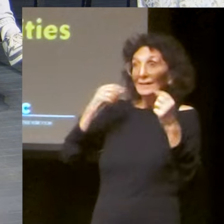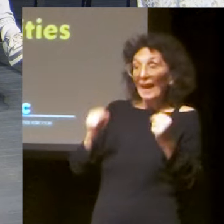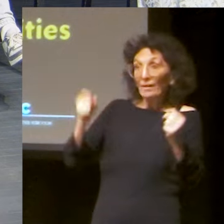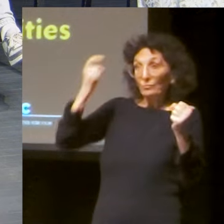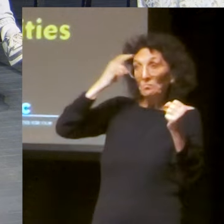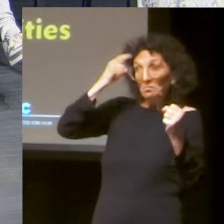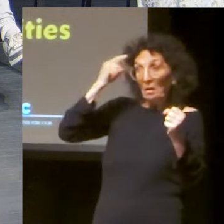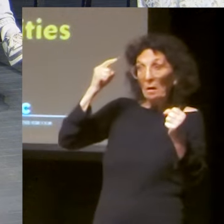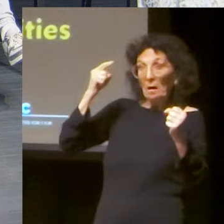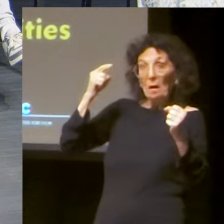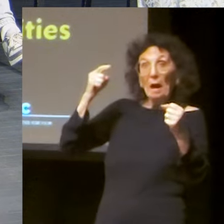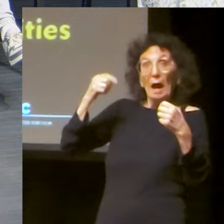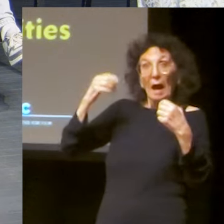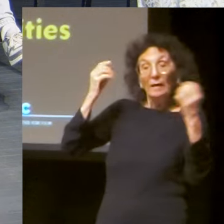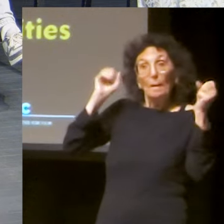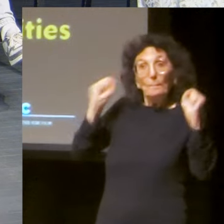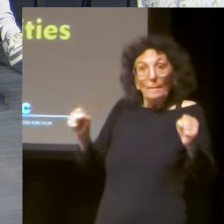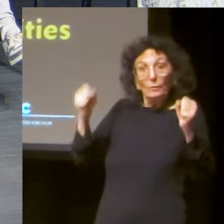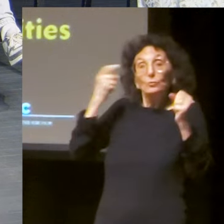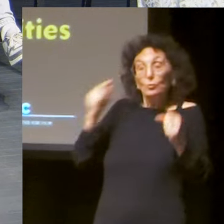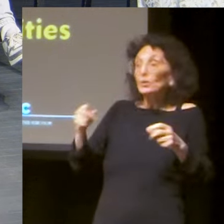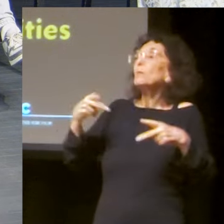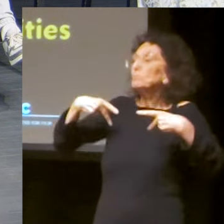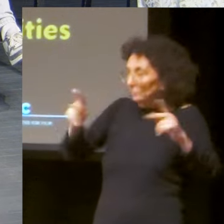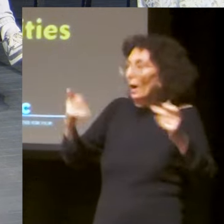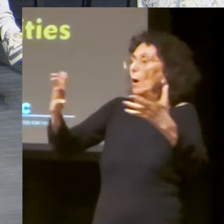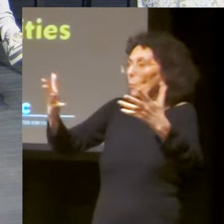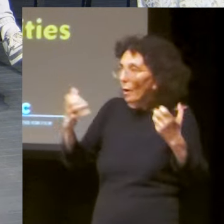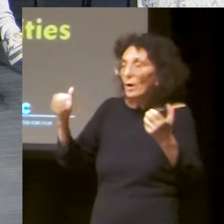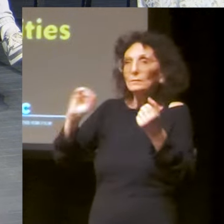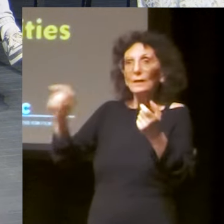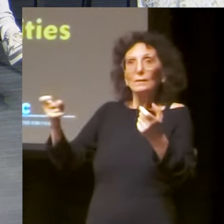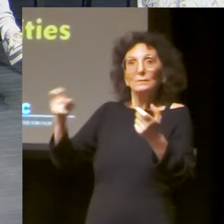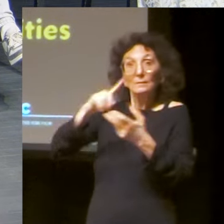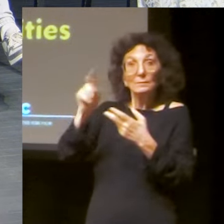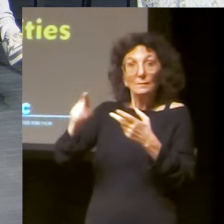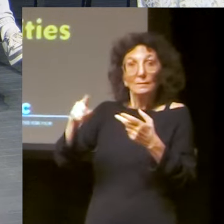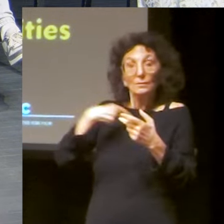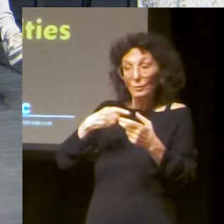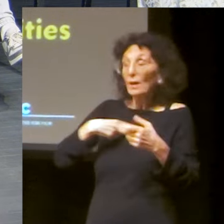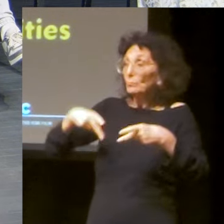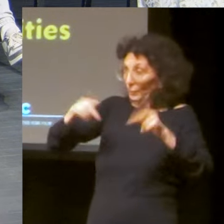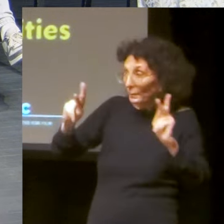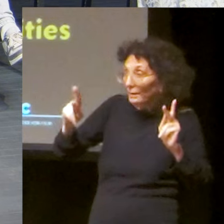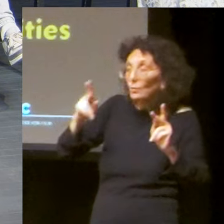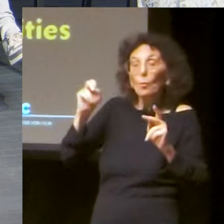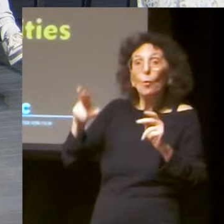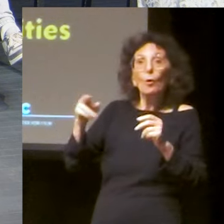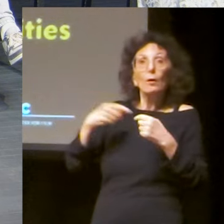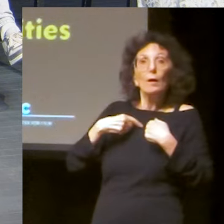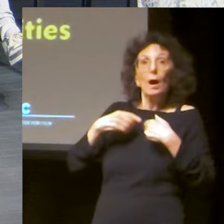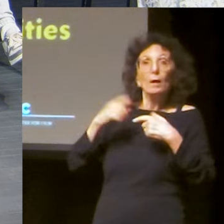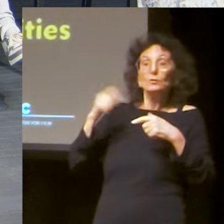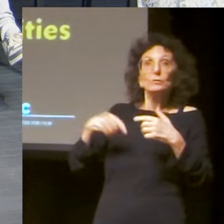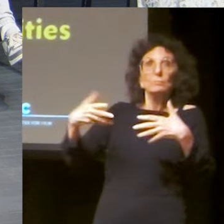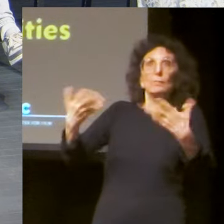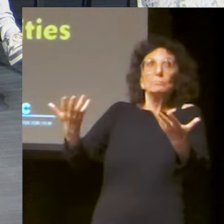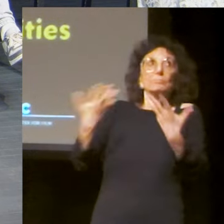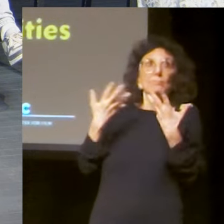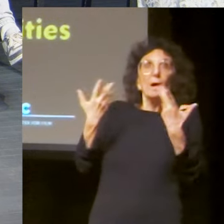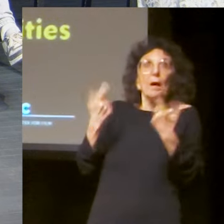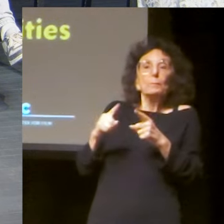think that this question of consent, which is at the heart of the film is the one that